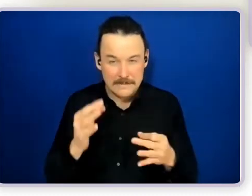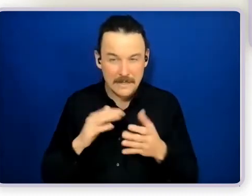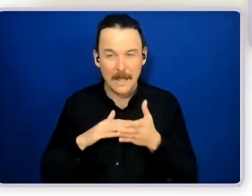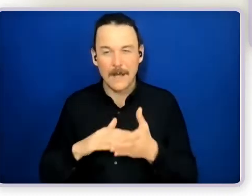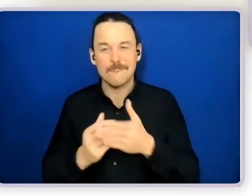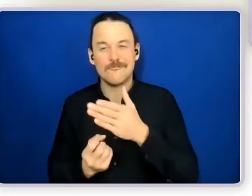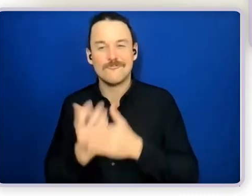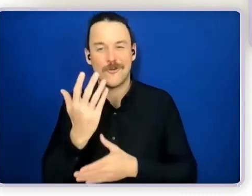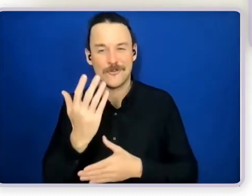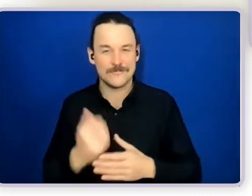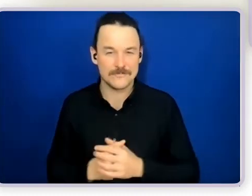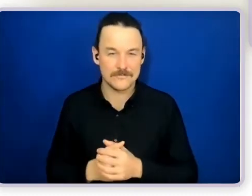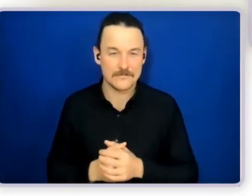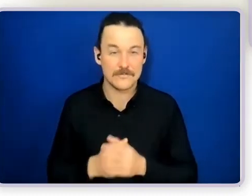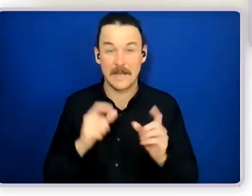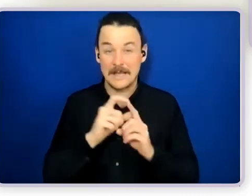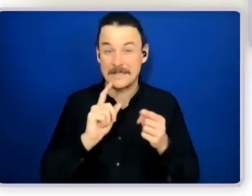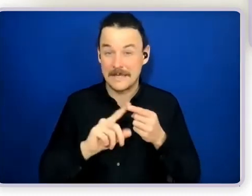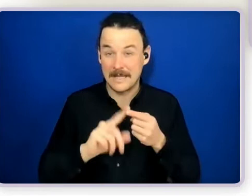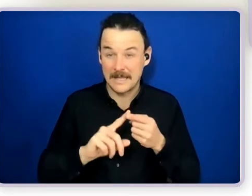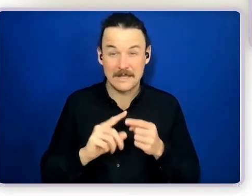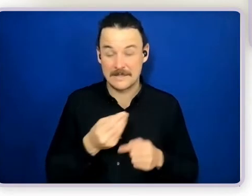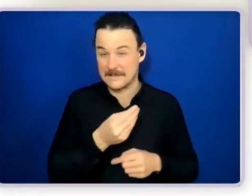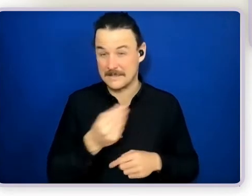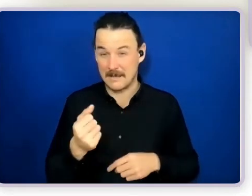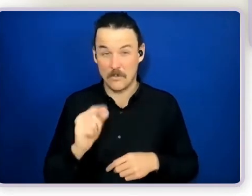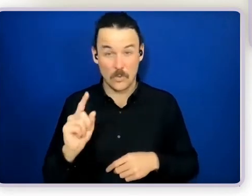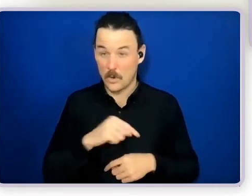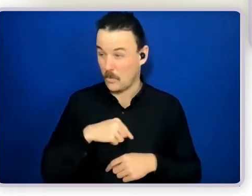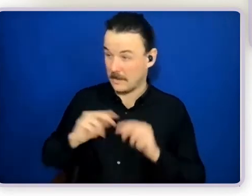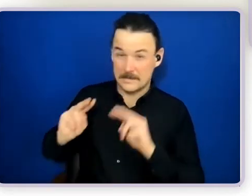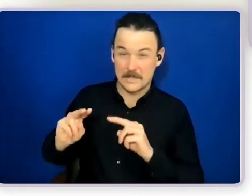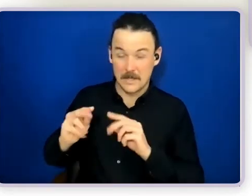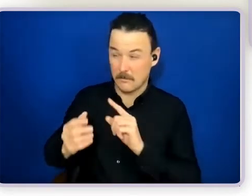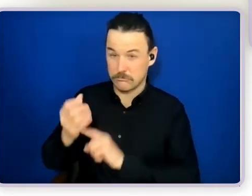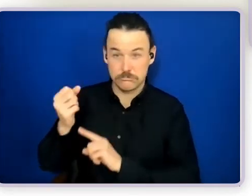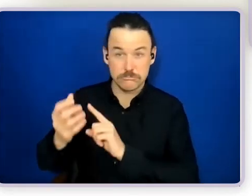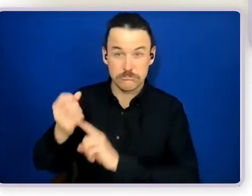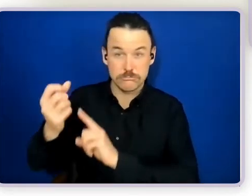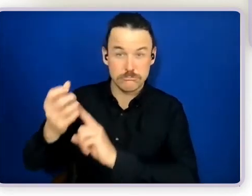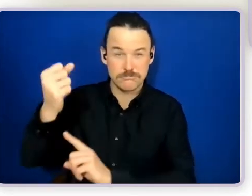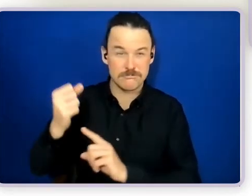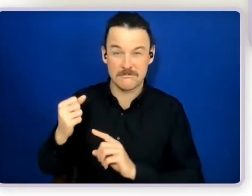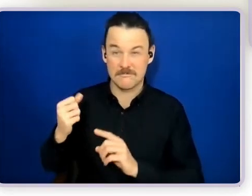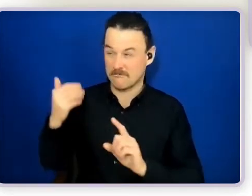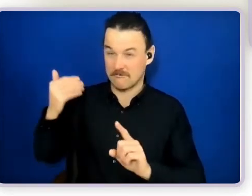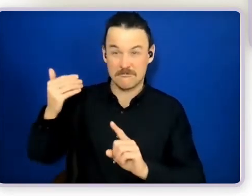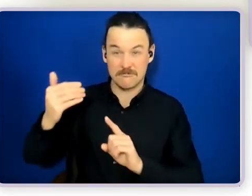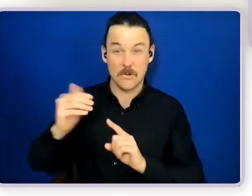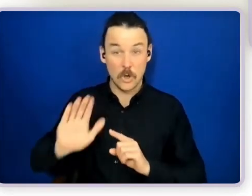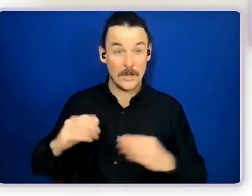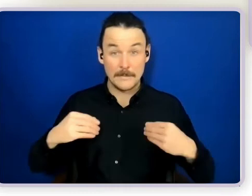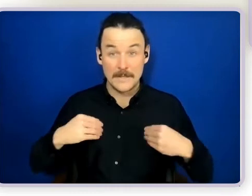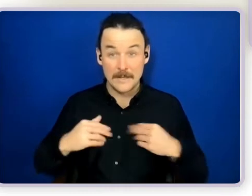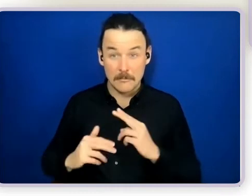her over the years is the idea of her, for example, her business development. Actually, that's been the biggest thing.